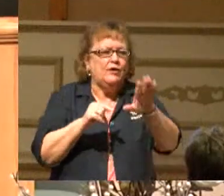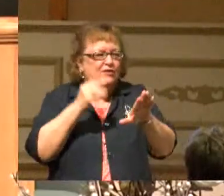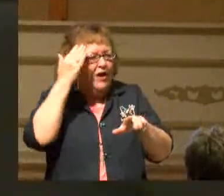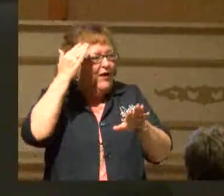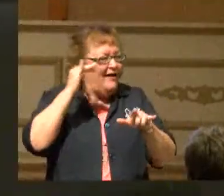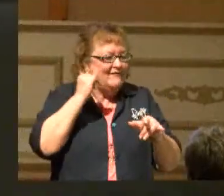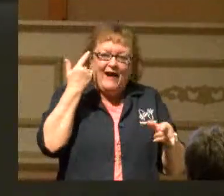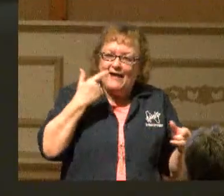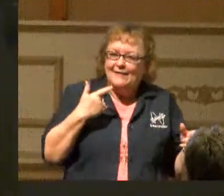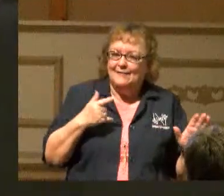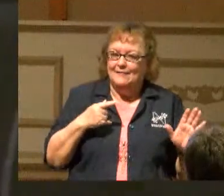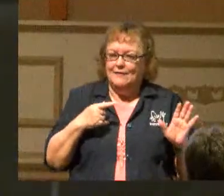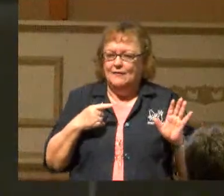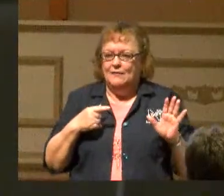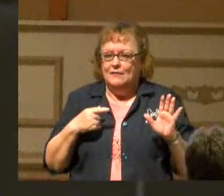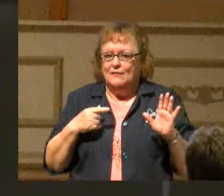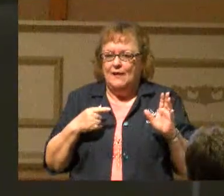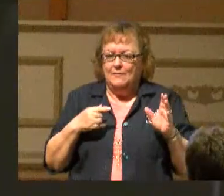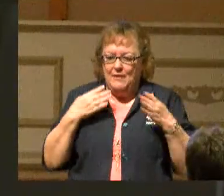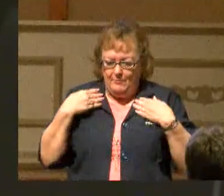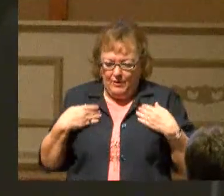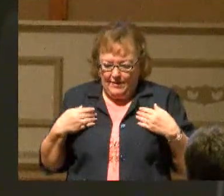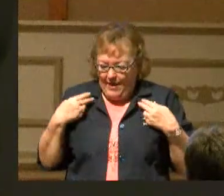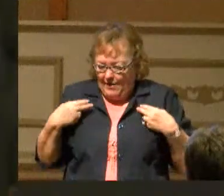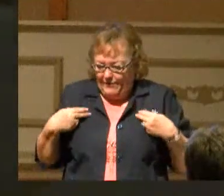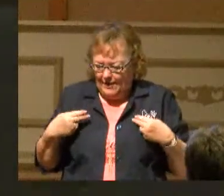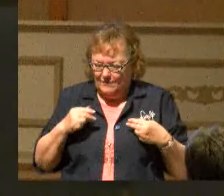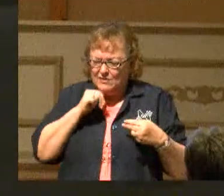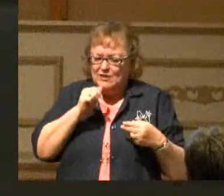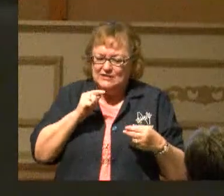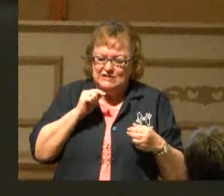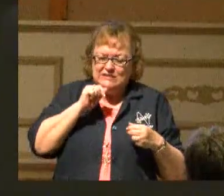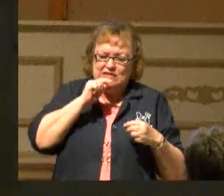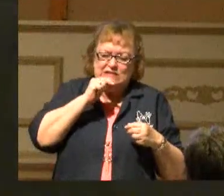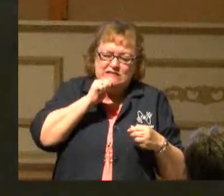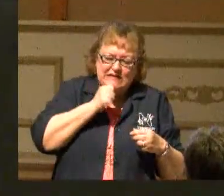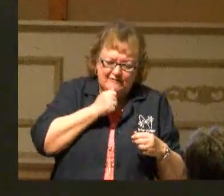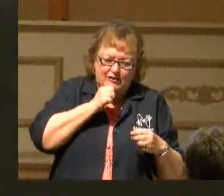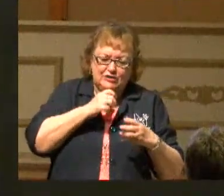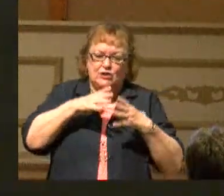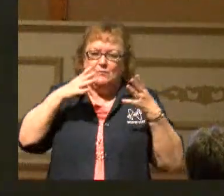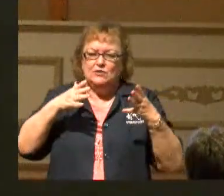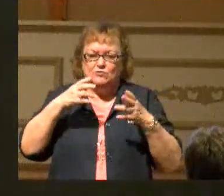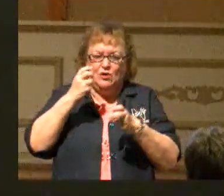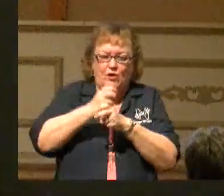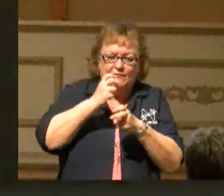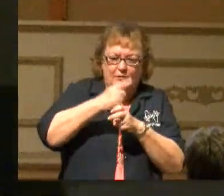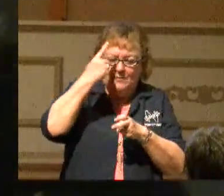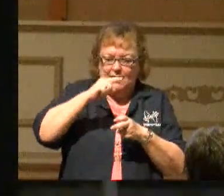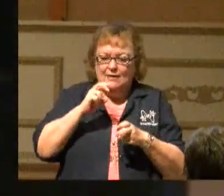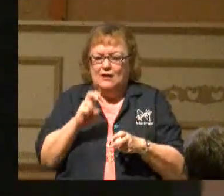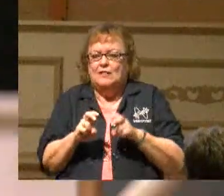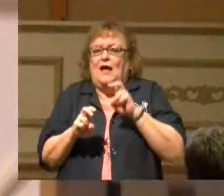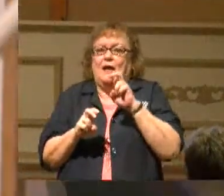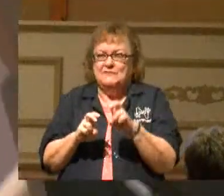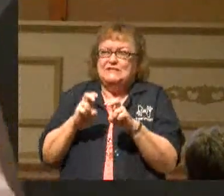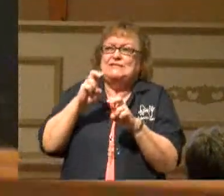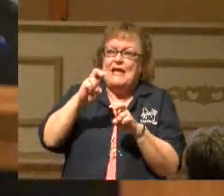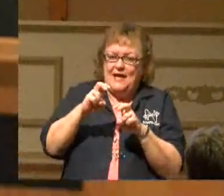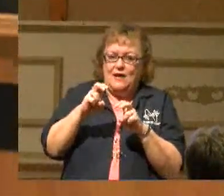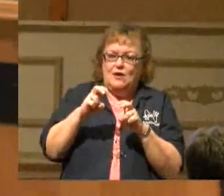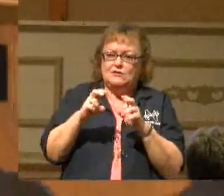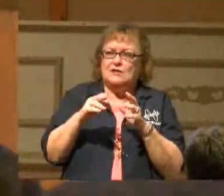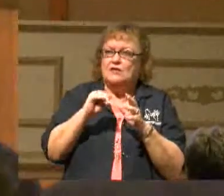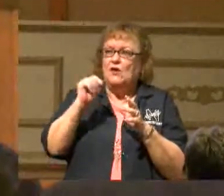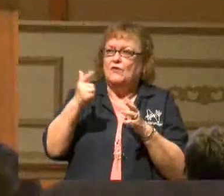if I could get around like I used to, and if I wasn't suffering with such pain, and if it wasn't so difficult for me to climb stairs and all those kinds of